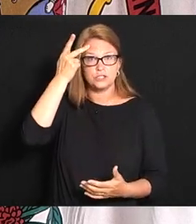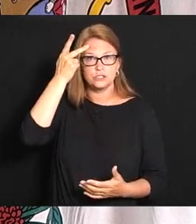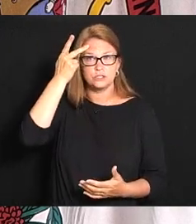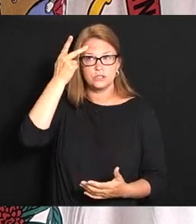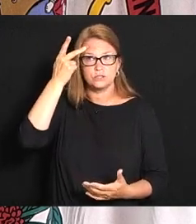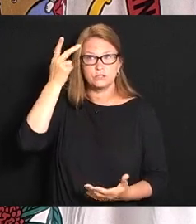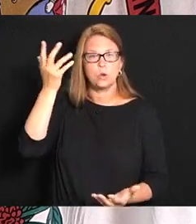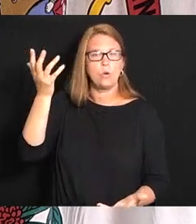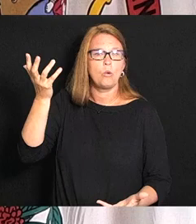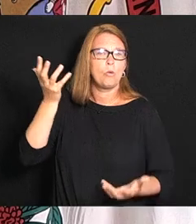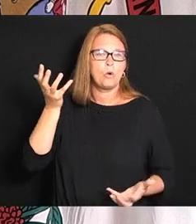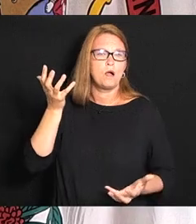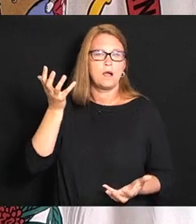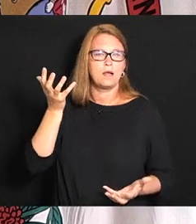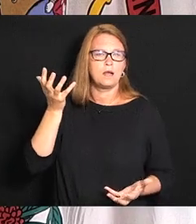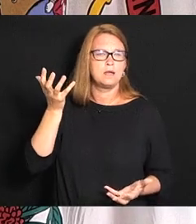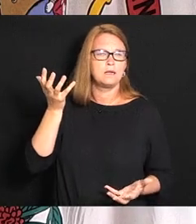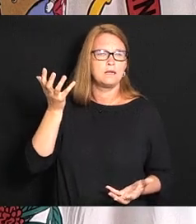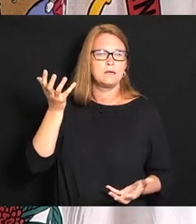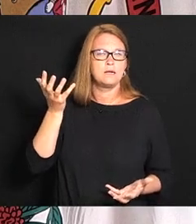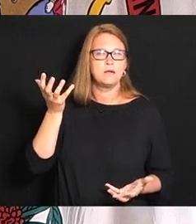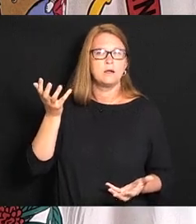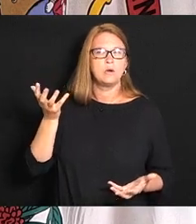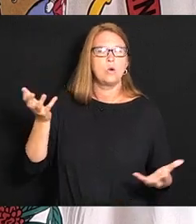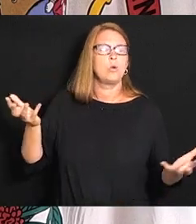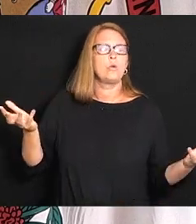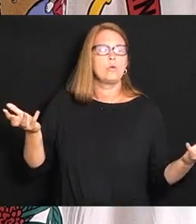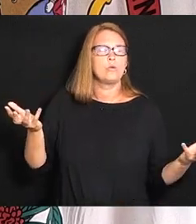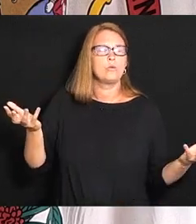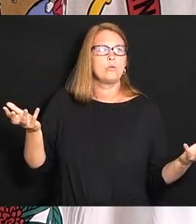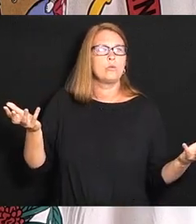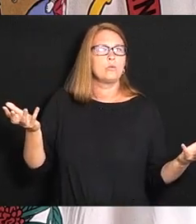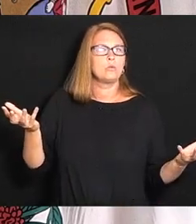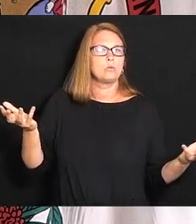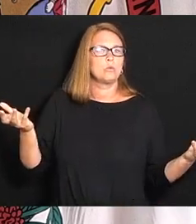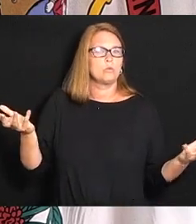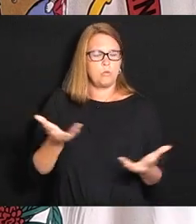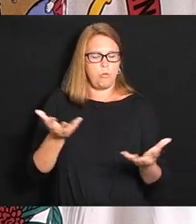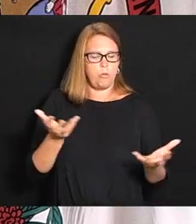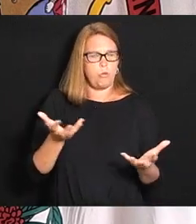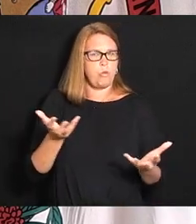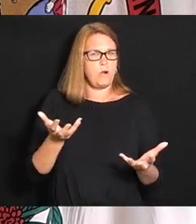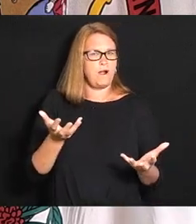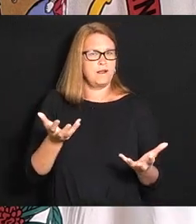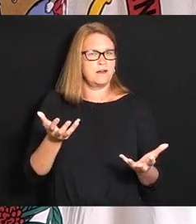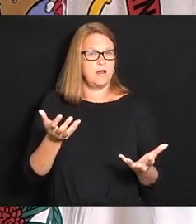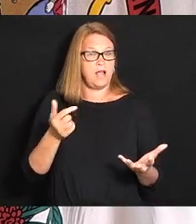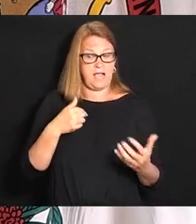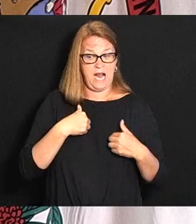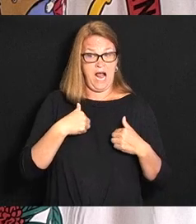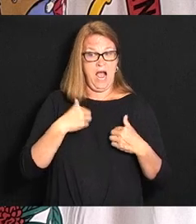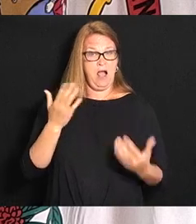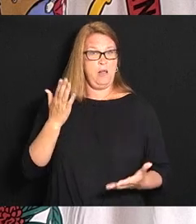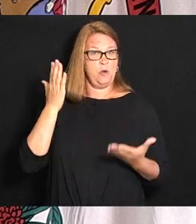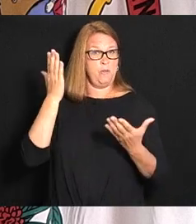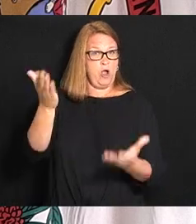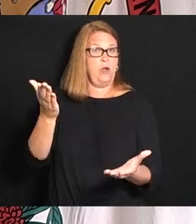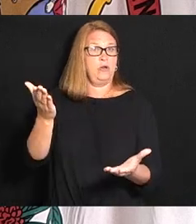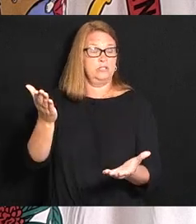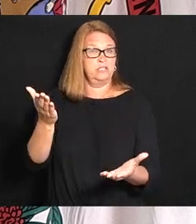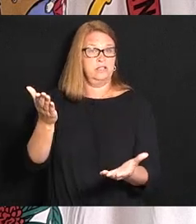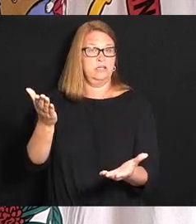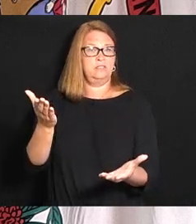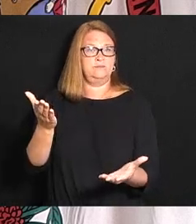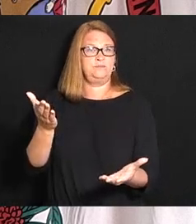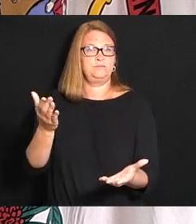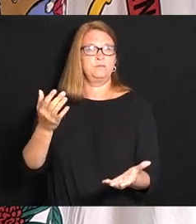say what is what is this that I'm going to propose what is it going